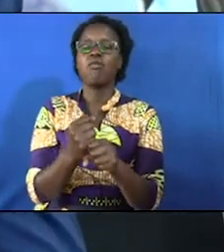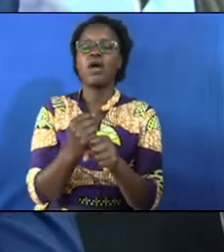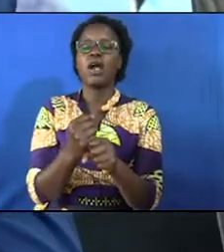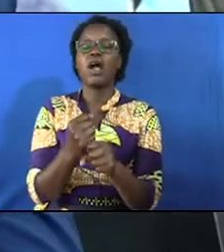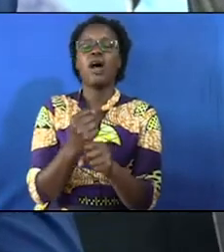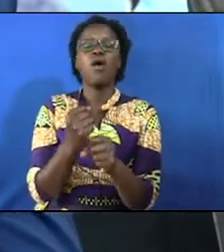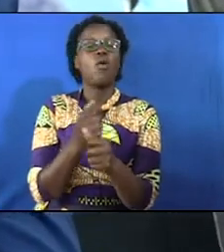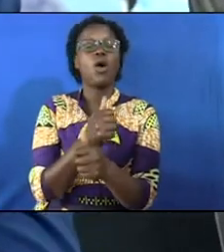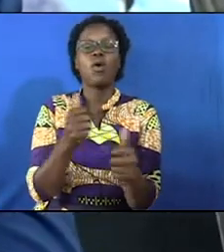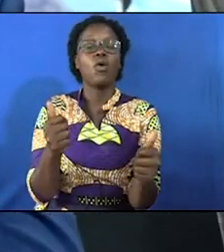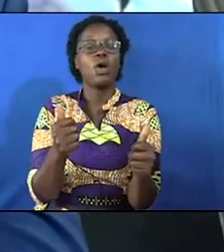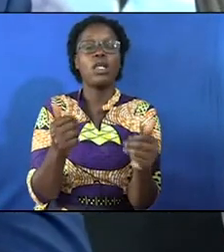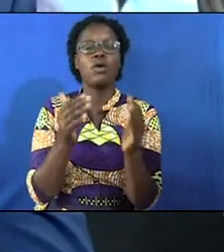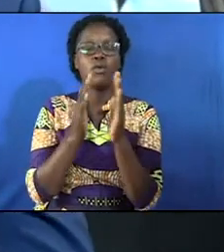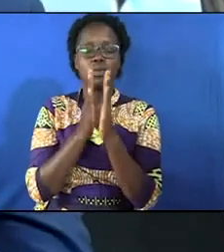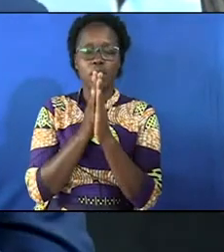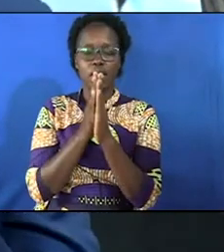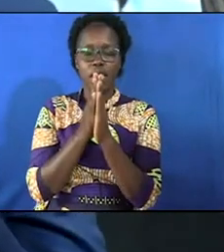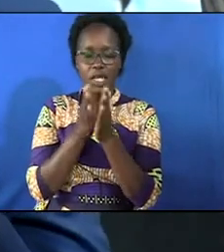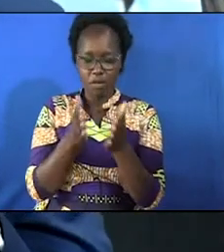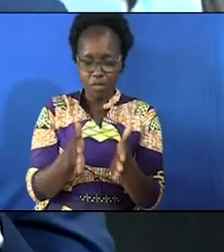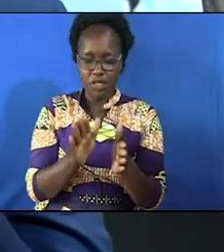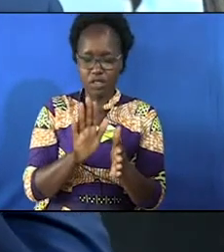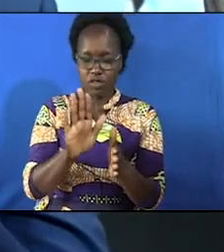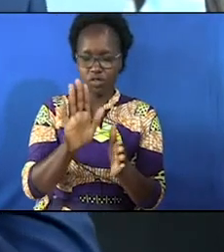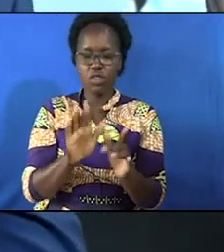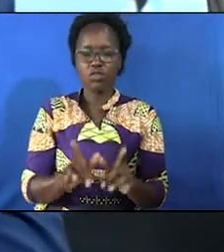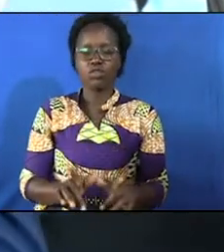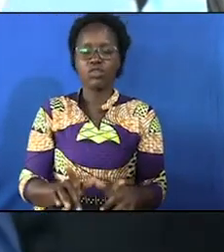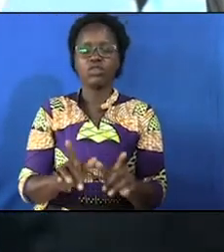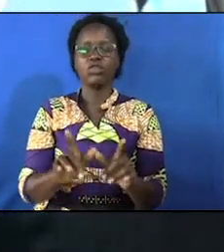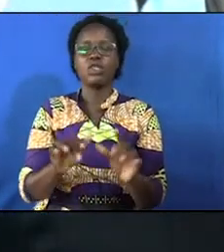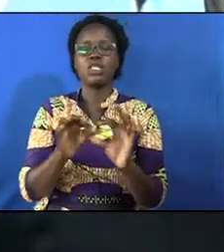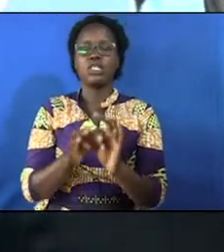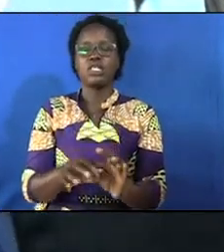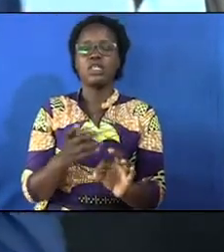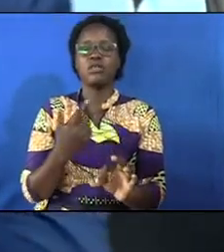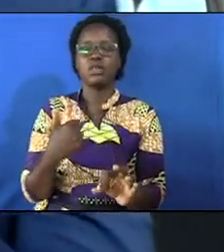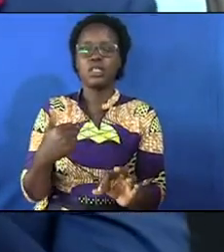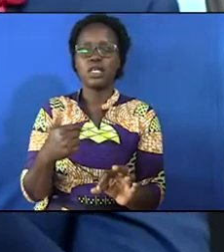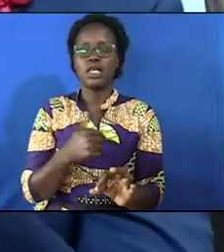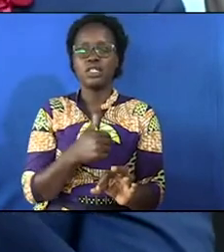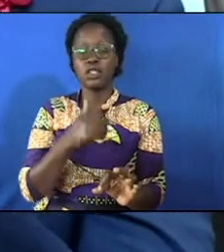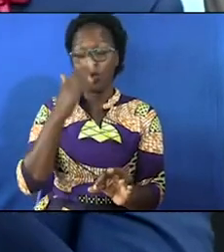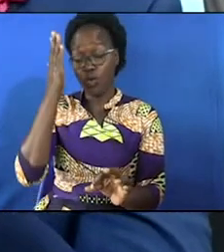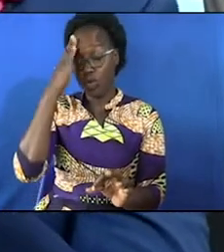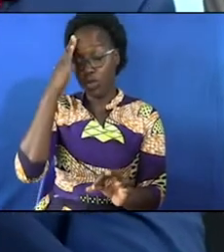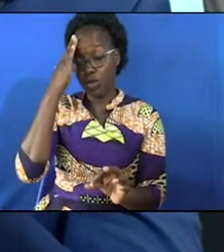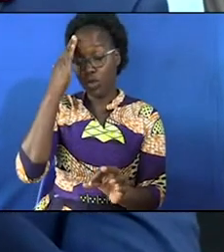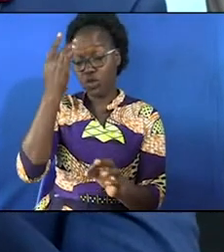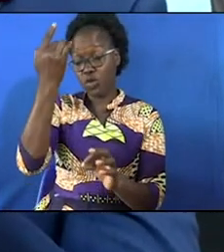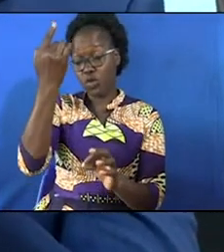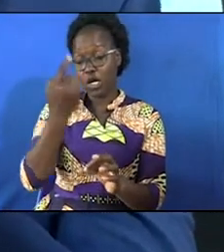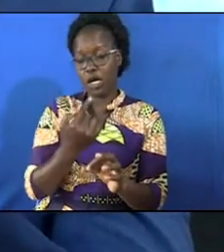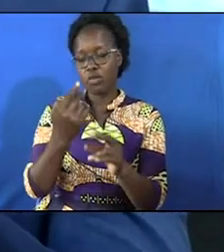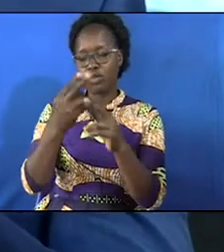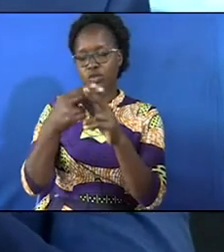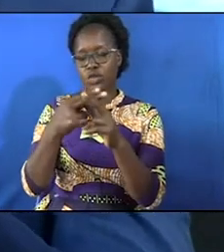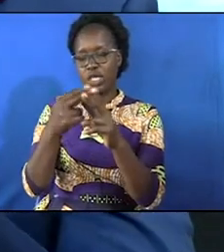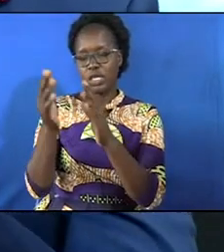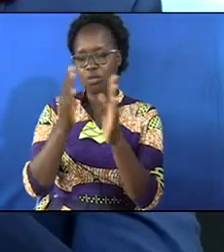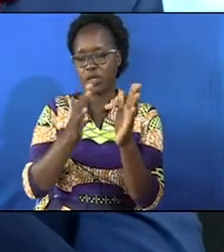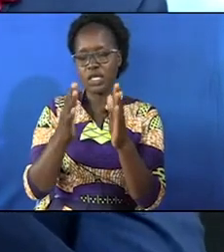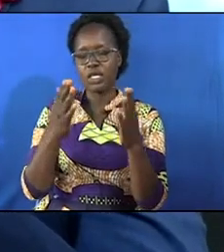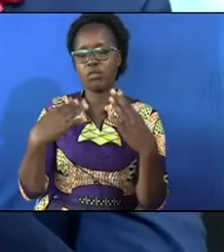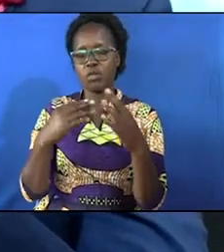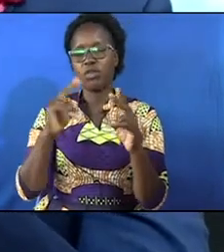up we pray that your presence may continue to dwell in us we know that you are coming soon and you are preparing our